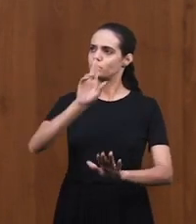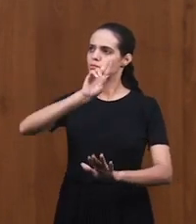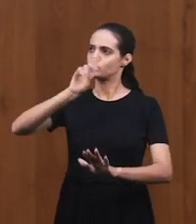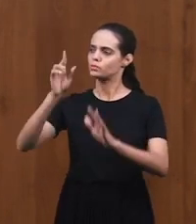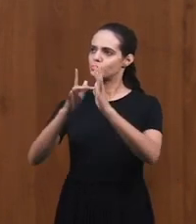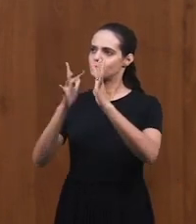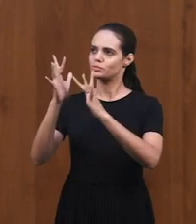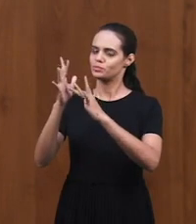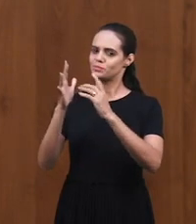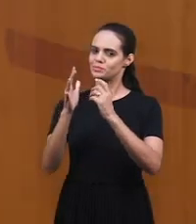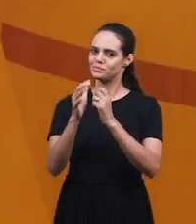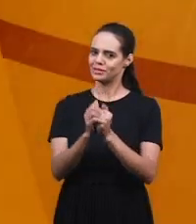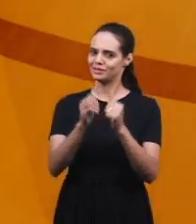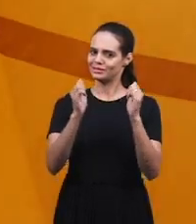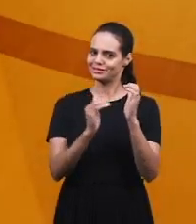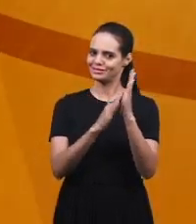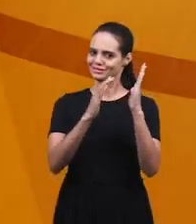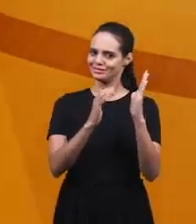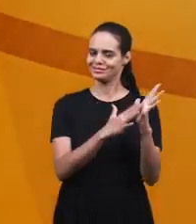name. Amen.